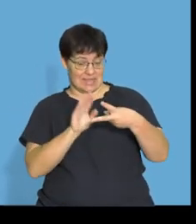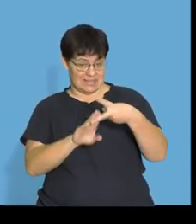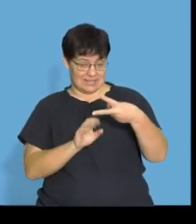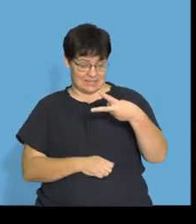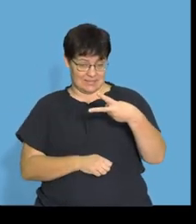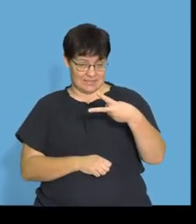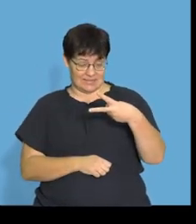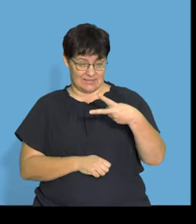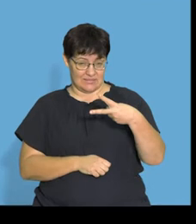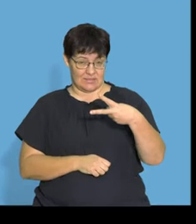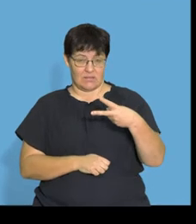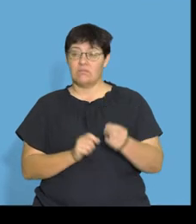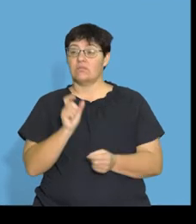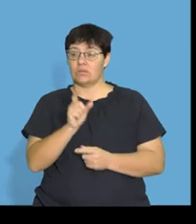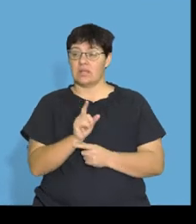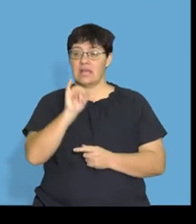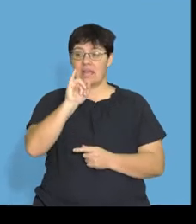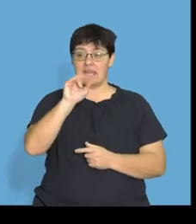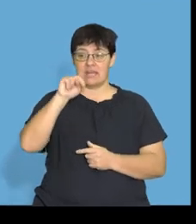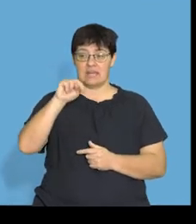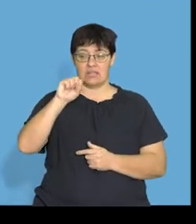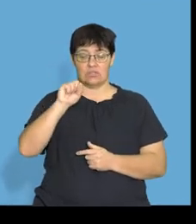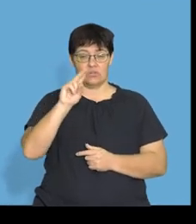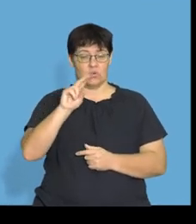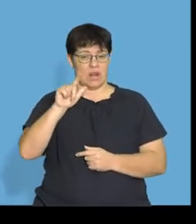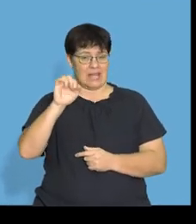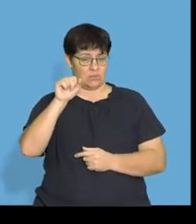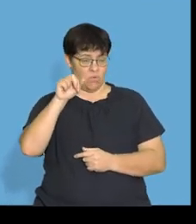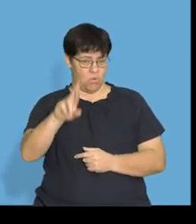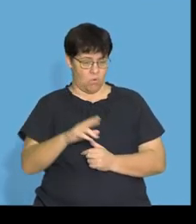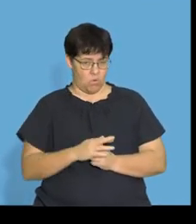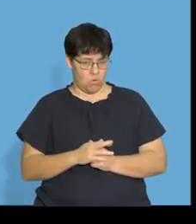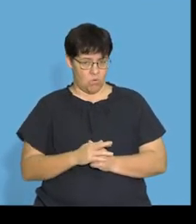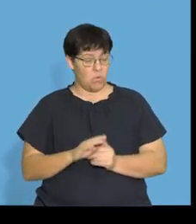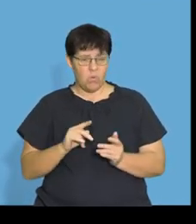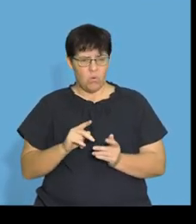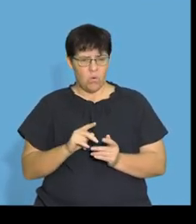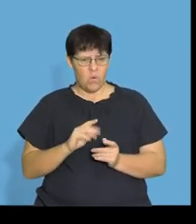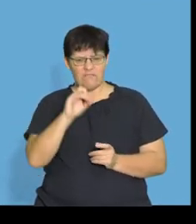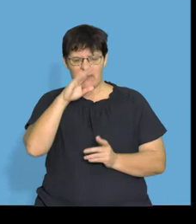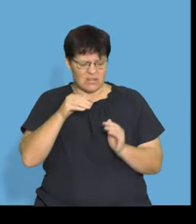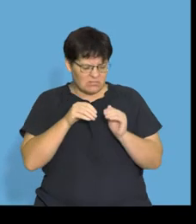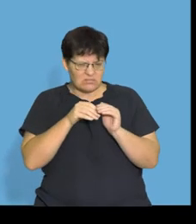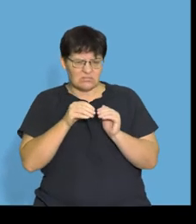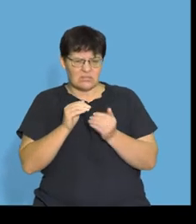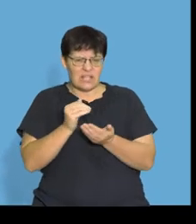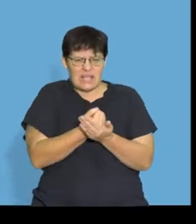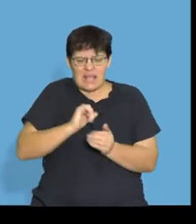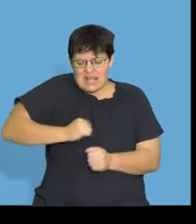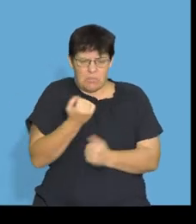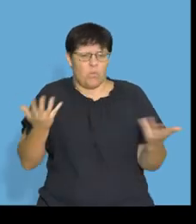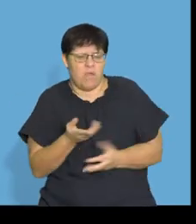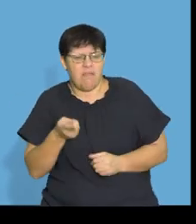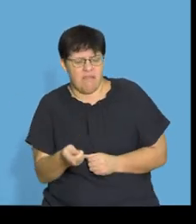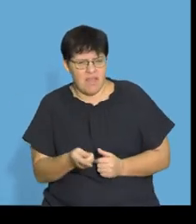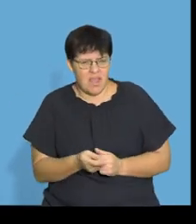second of all, very important, the word insulator. Where do we store the fat? You're going to see later when we look